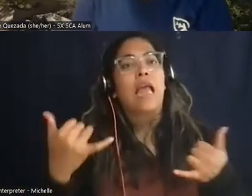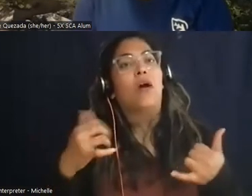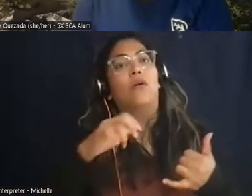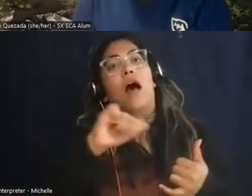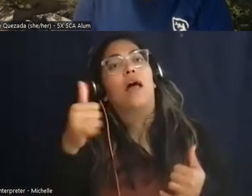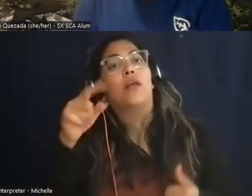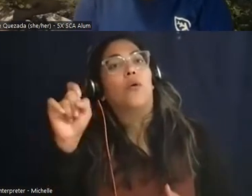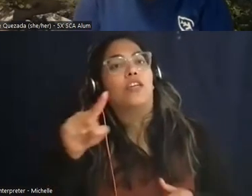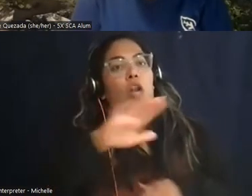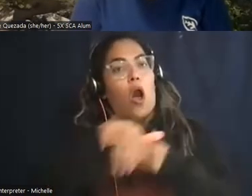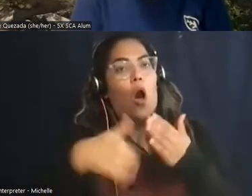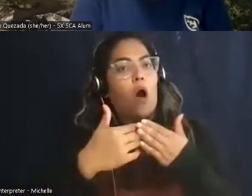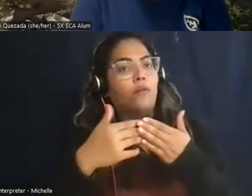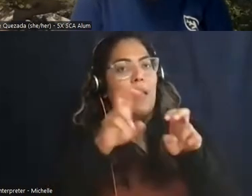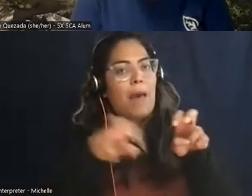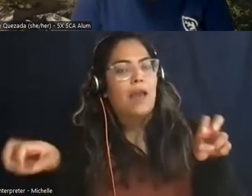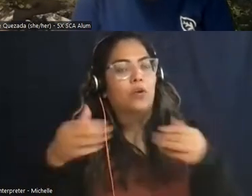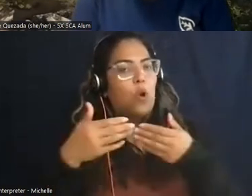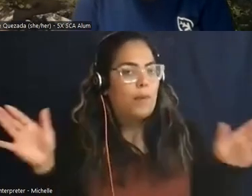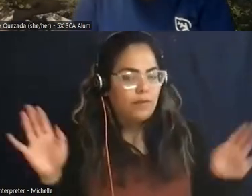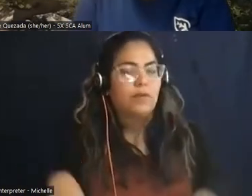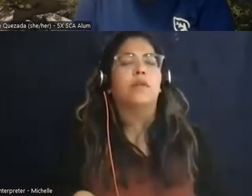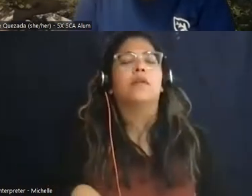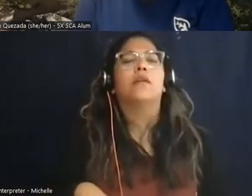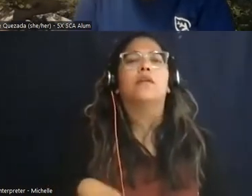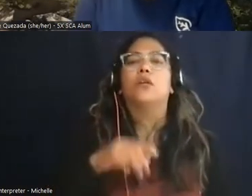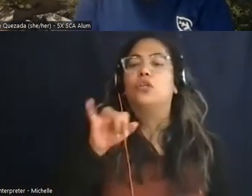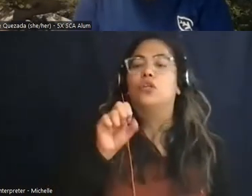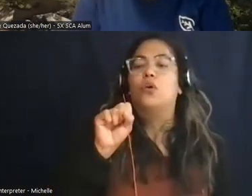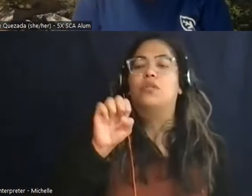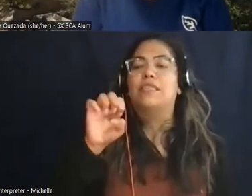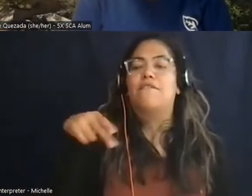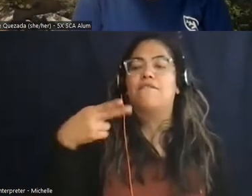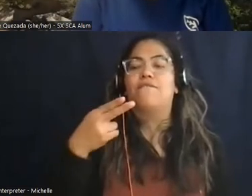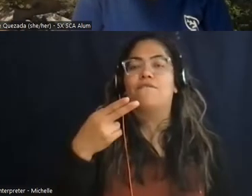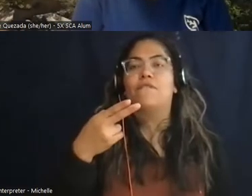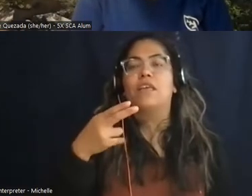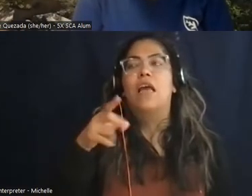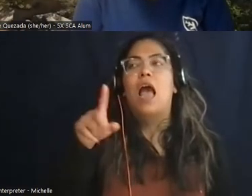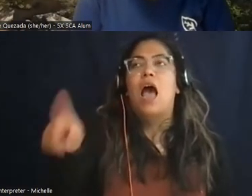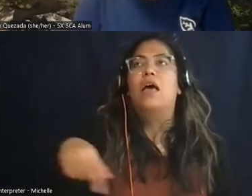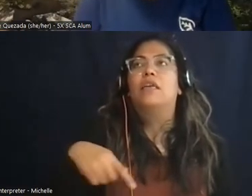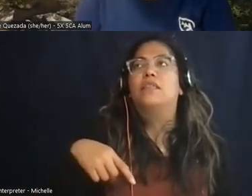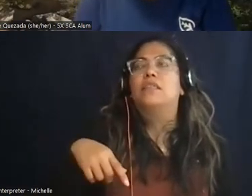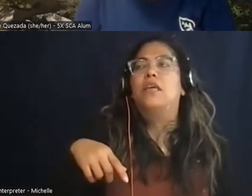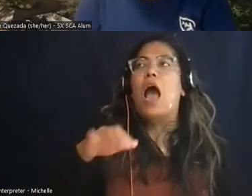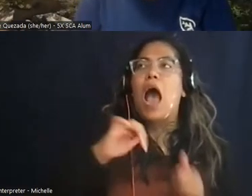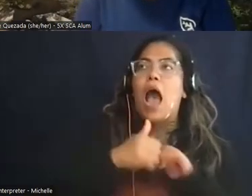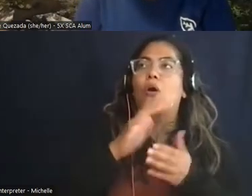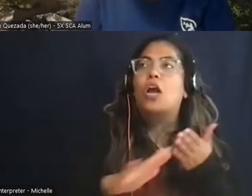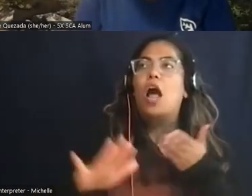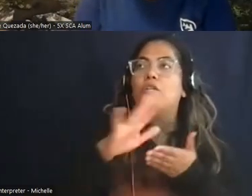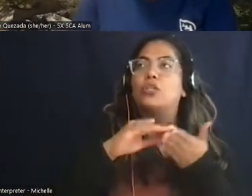question to the whole panel open uh what are some ways that joseph asks what are some ways that college students can get uh can help or get